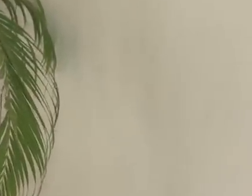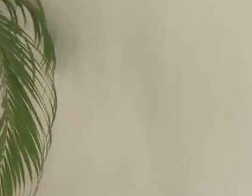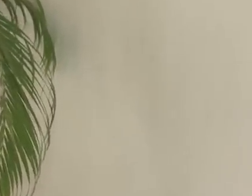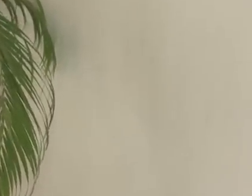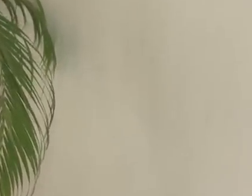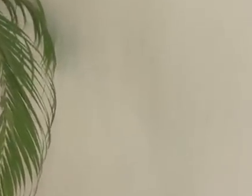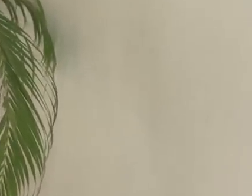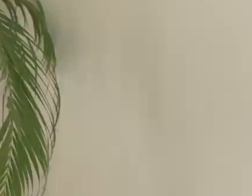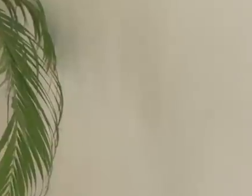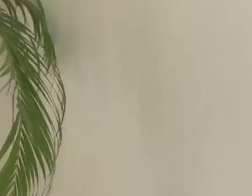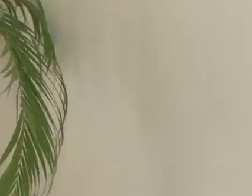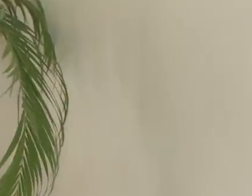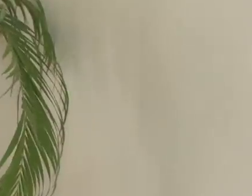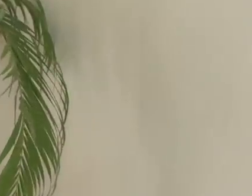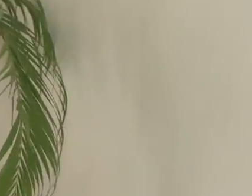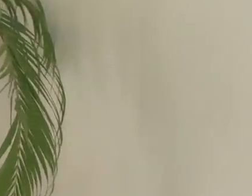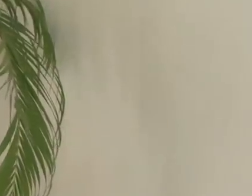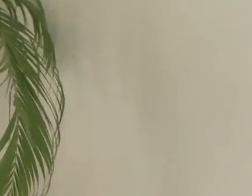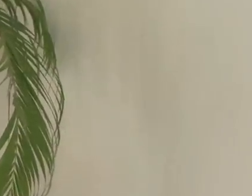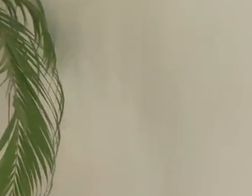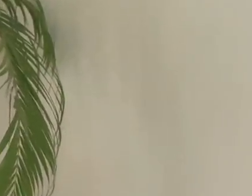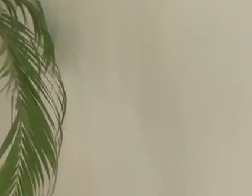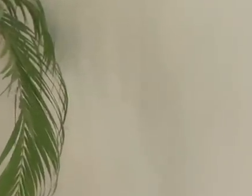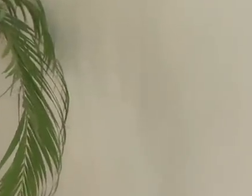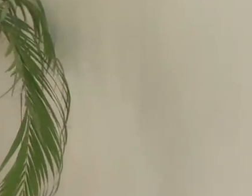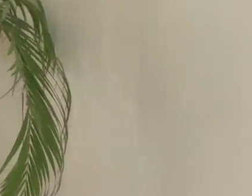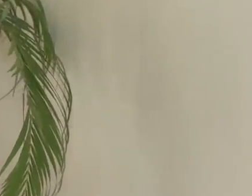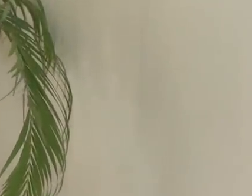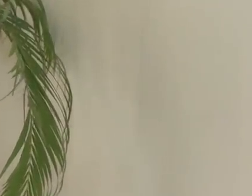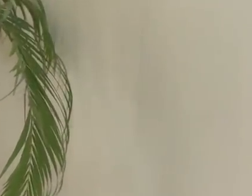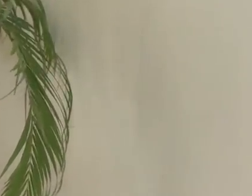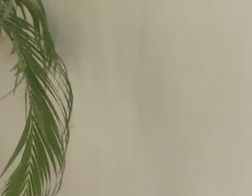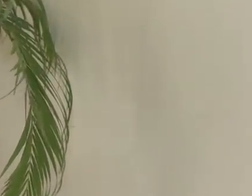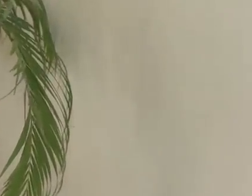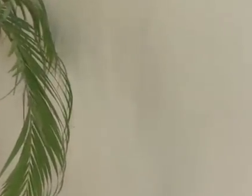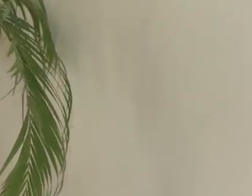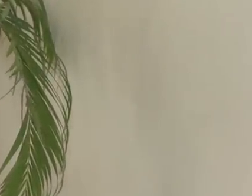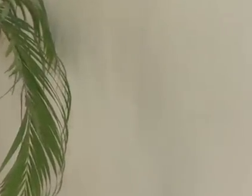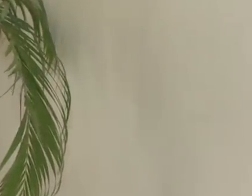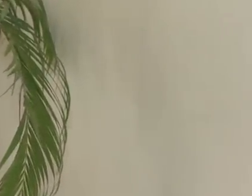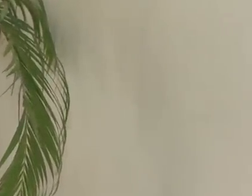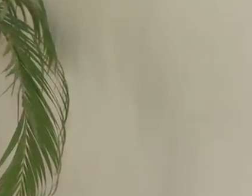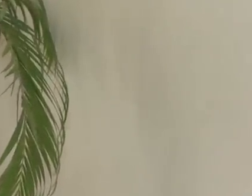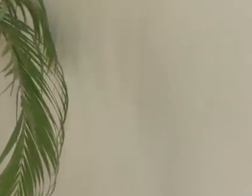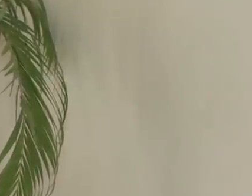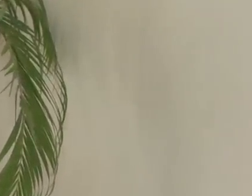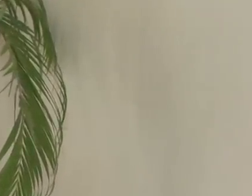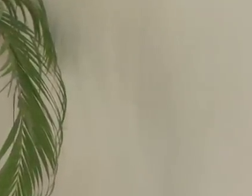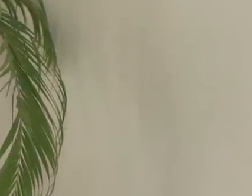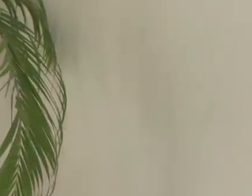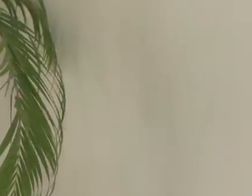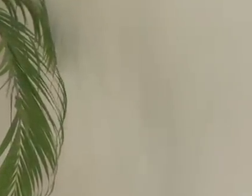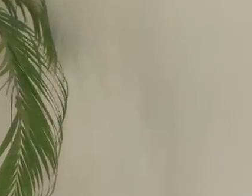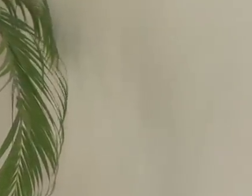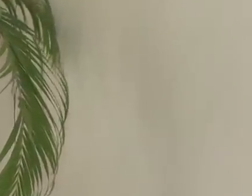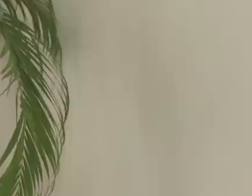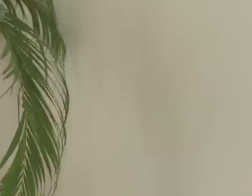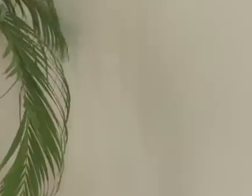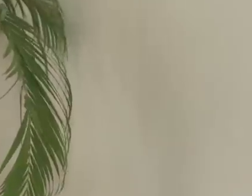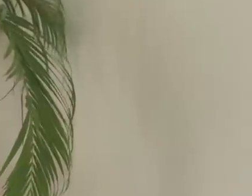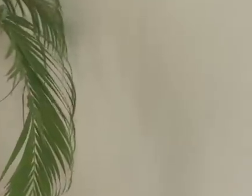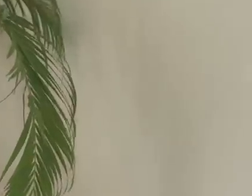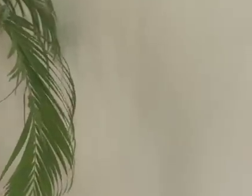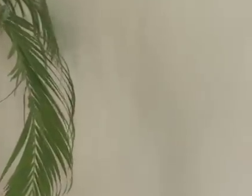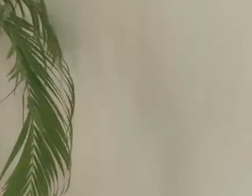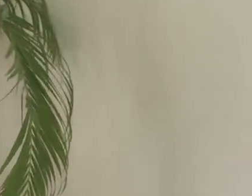leaders and thought leaders have researched and proven that these sort of measures can significantly reduce